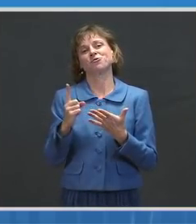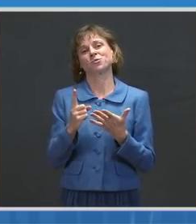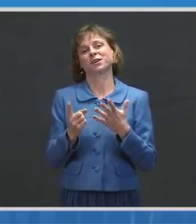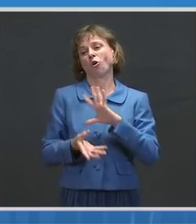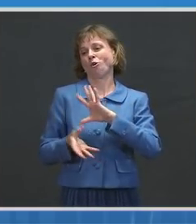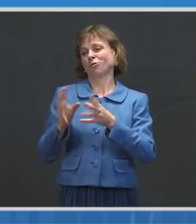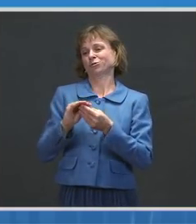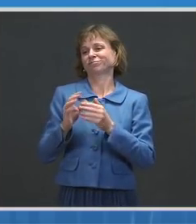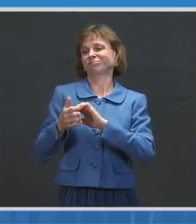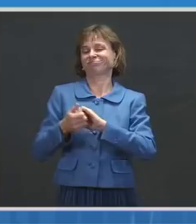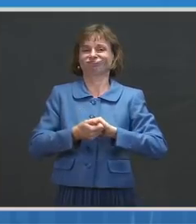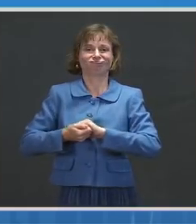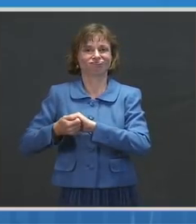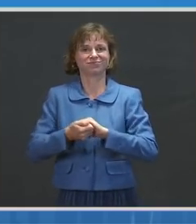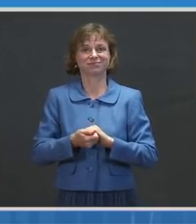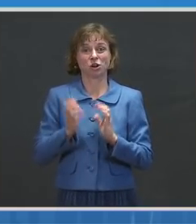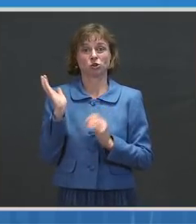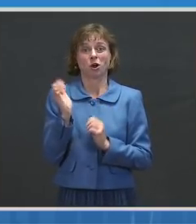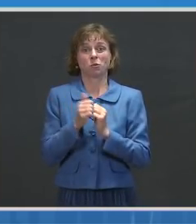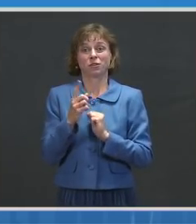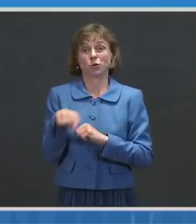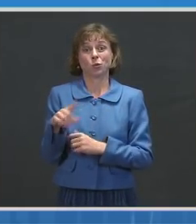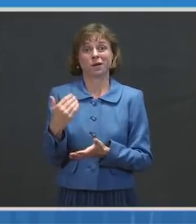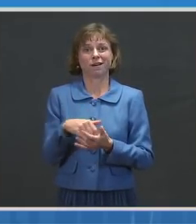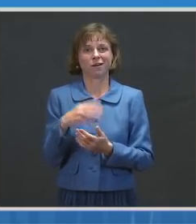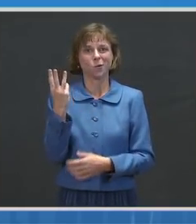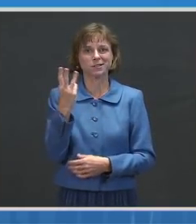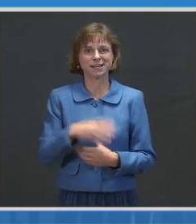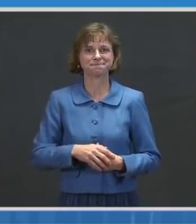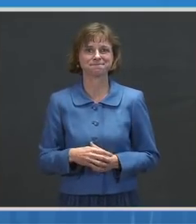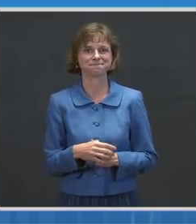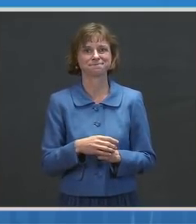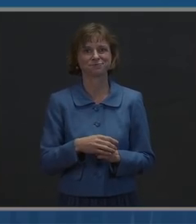talking with you all again on Wednesday. see you next time.